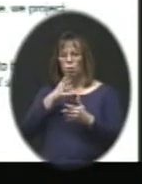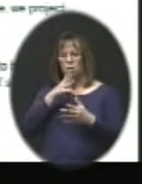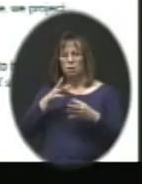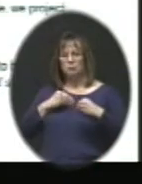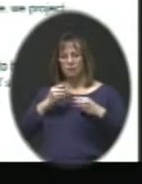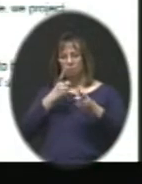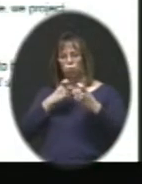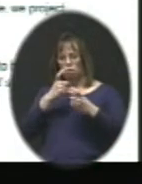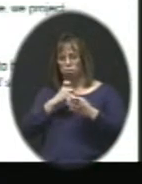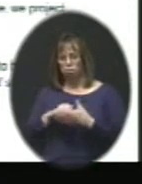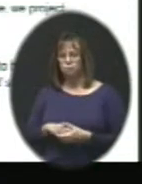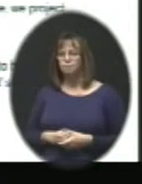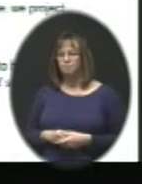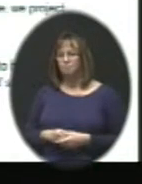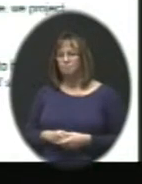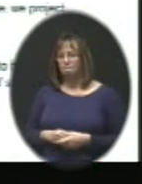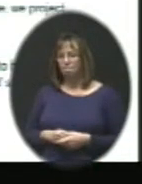guys.